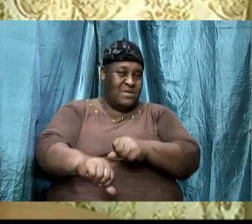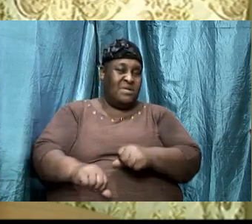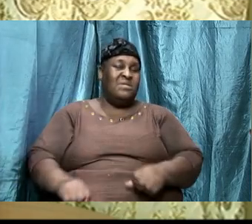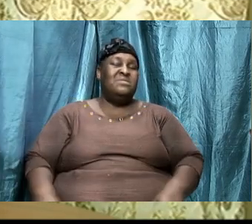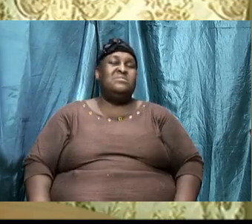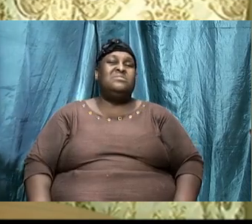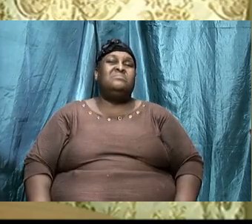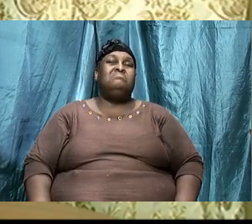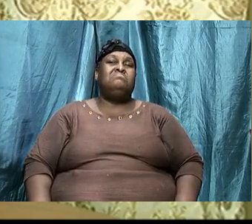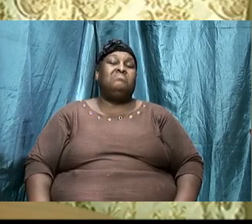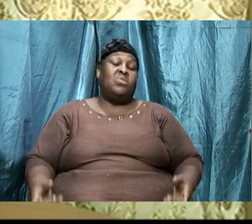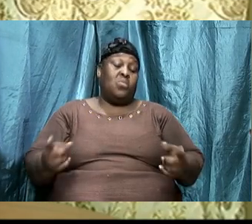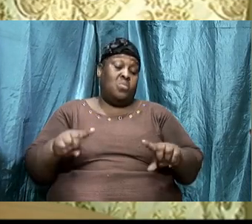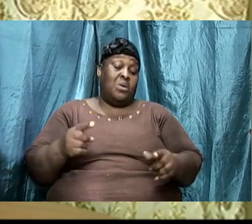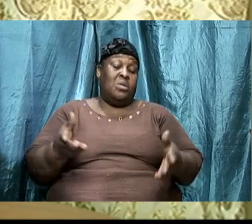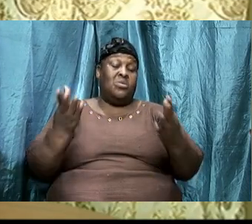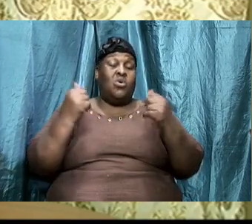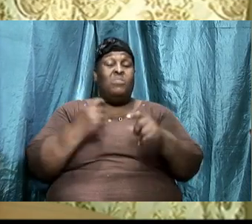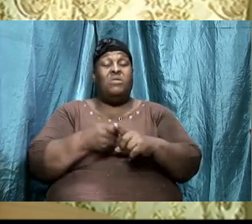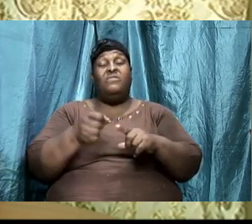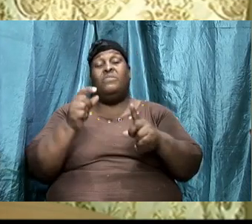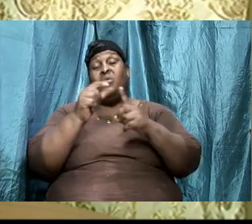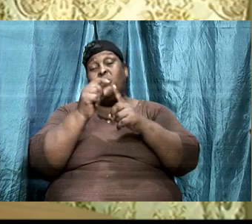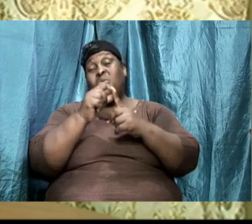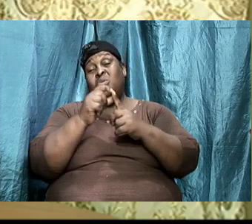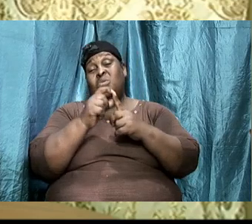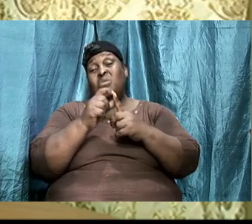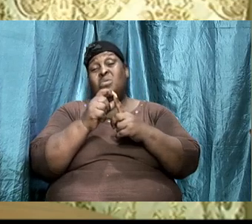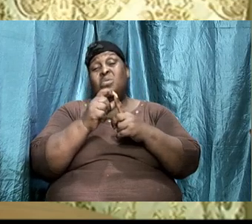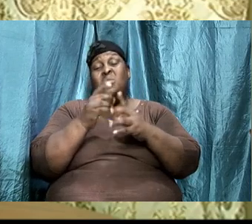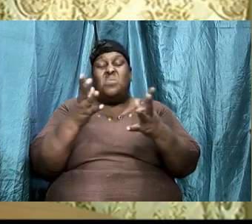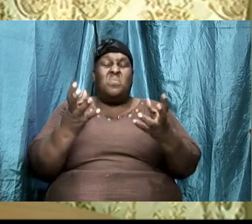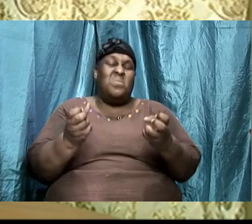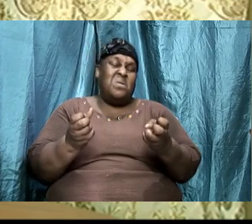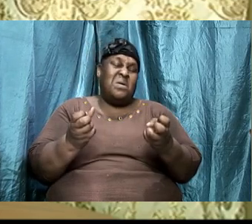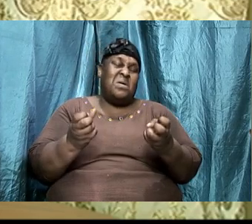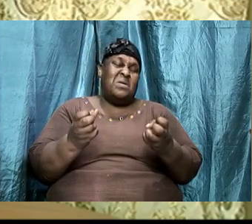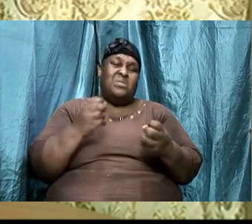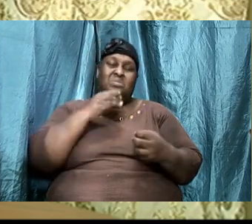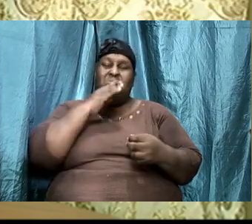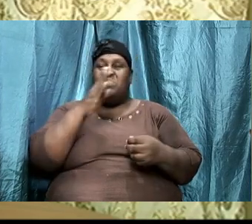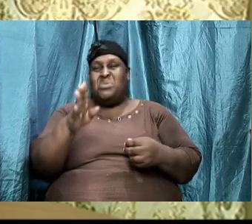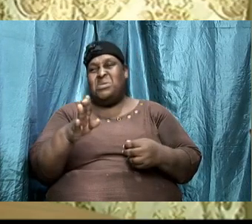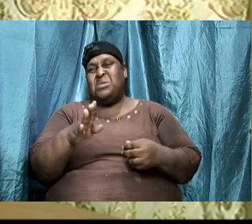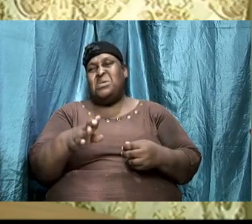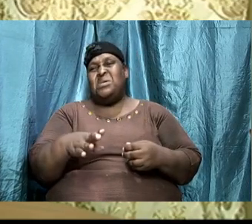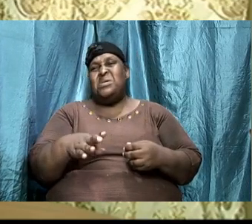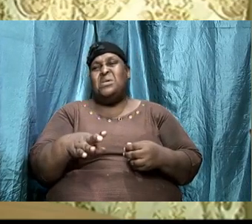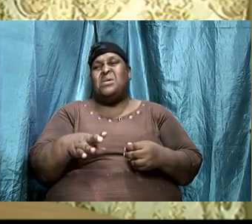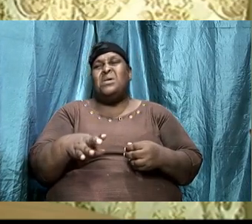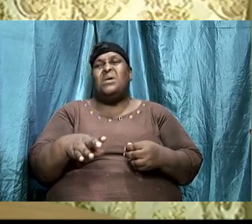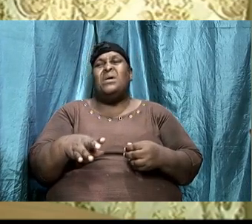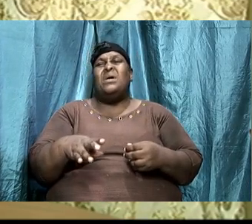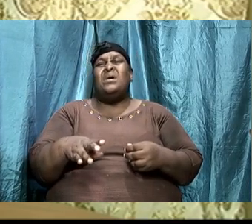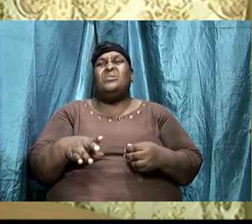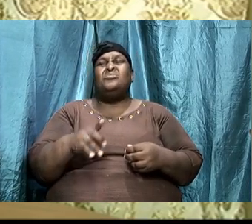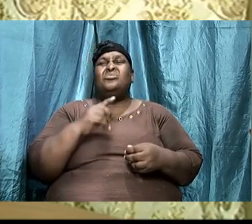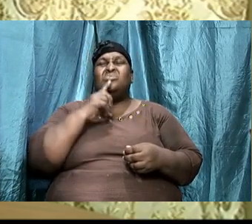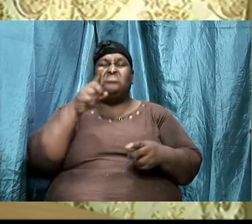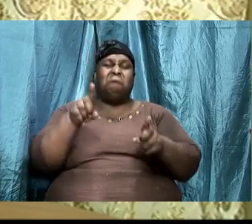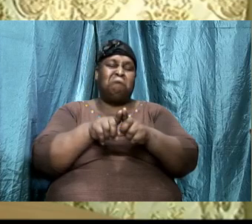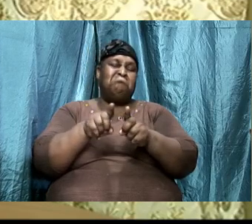while you come in from the word, we want to be as practical, as possible, so that,